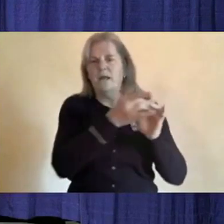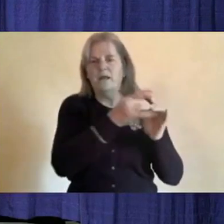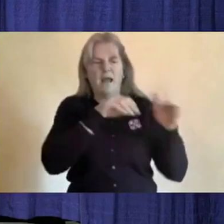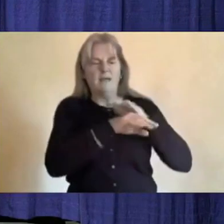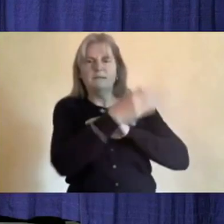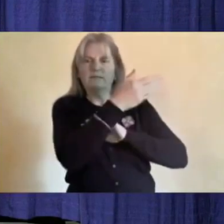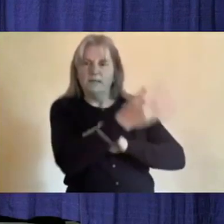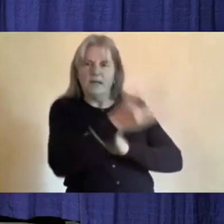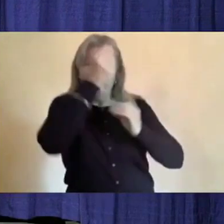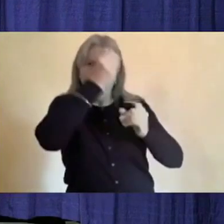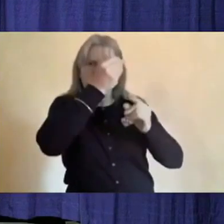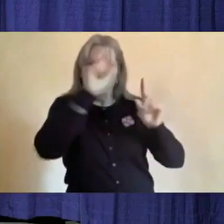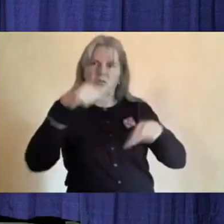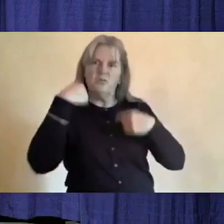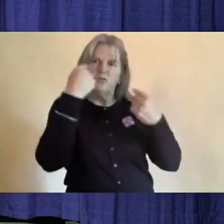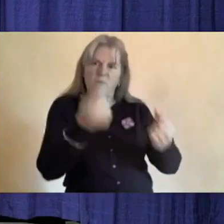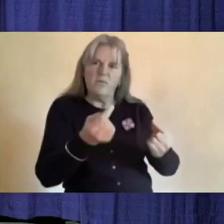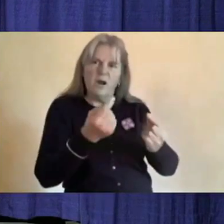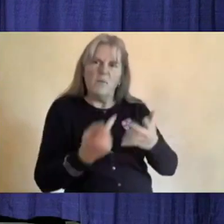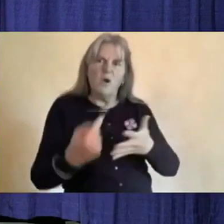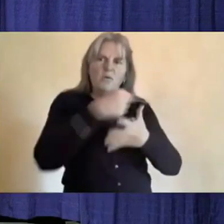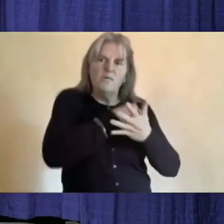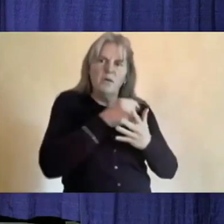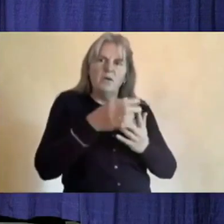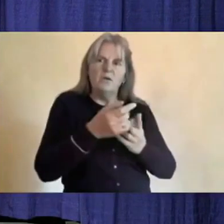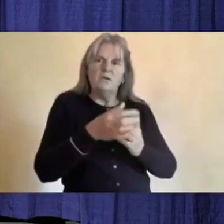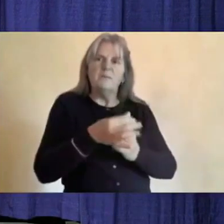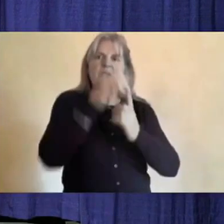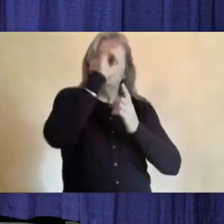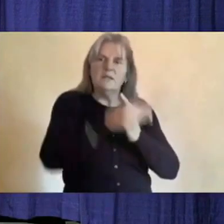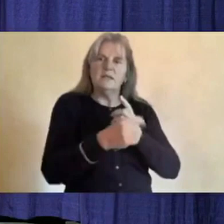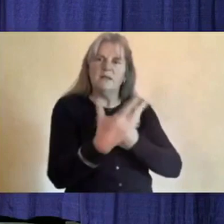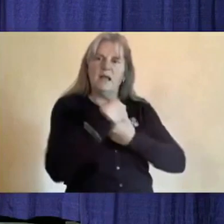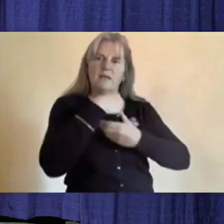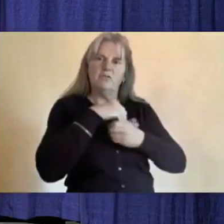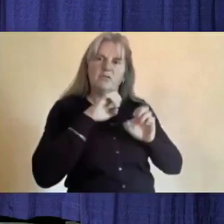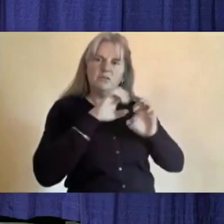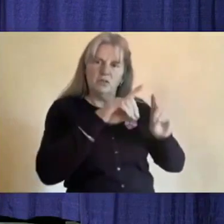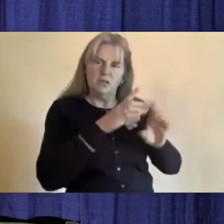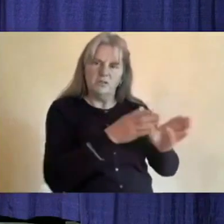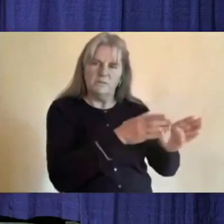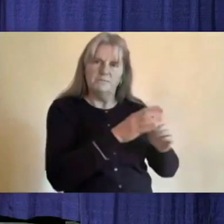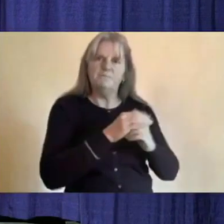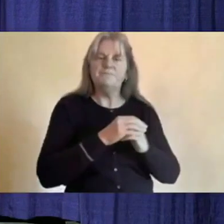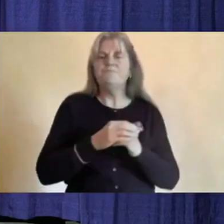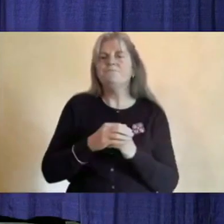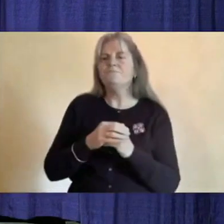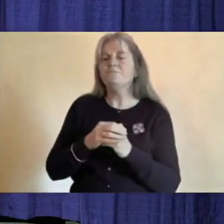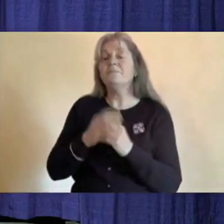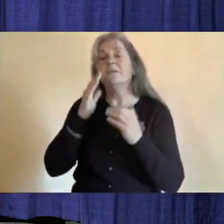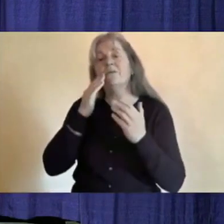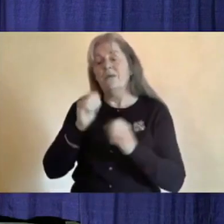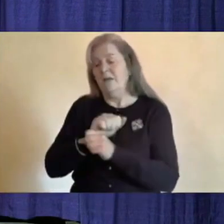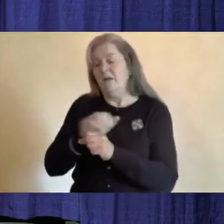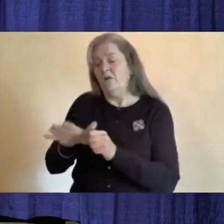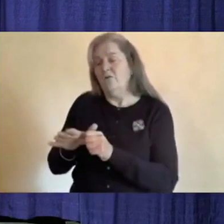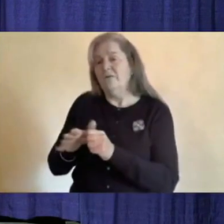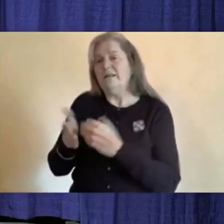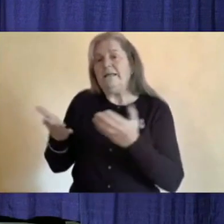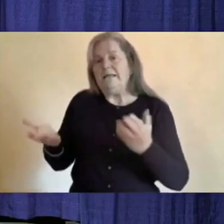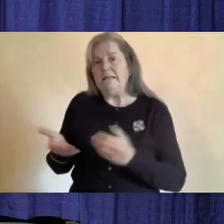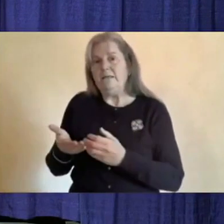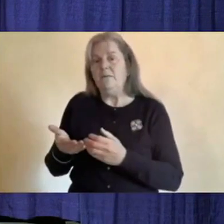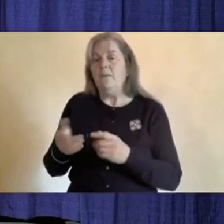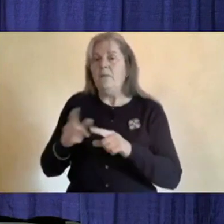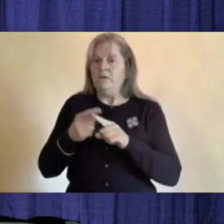While we have experienced delays due to COVID-19, we remain committed to reviewing our inclusive and